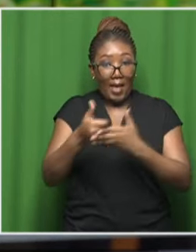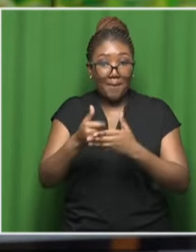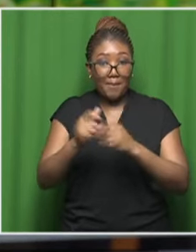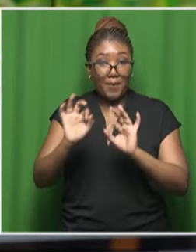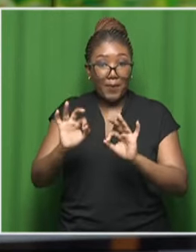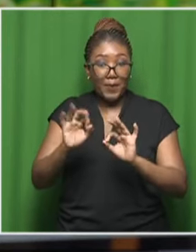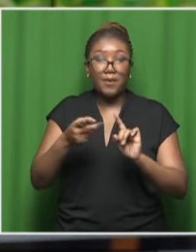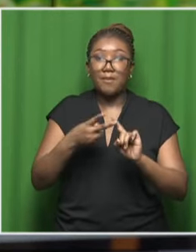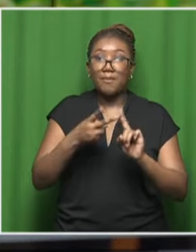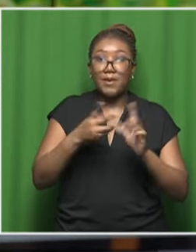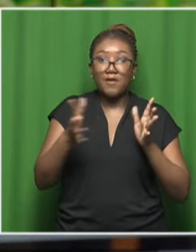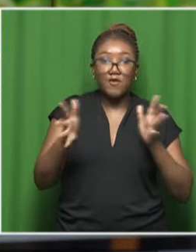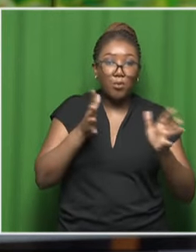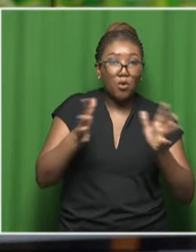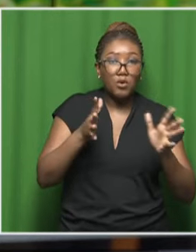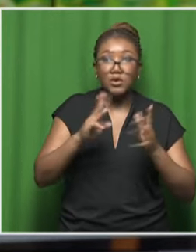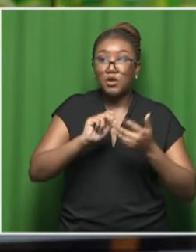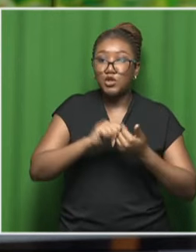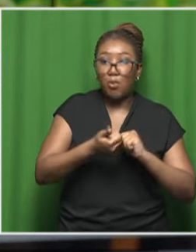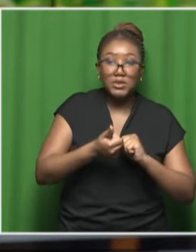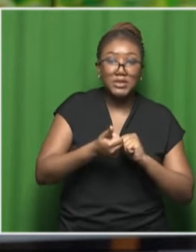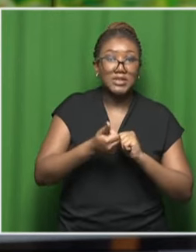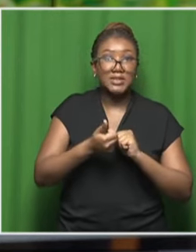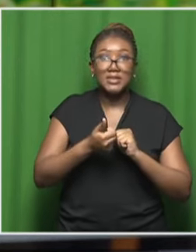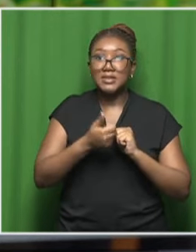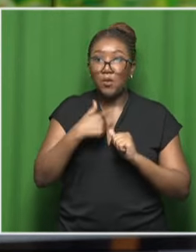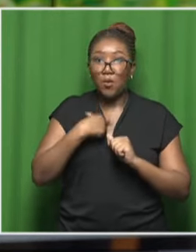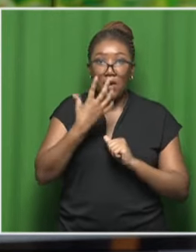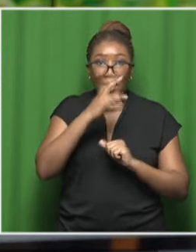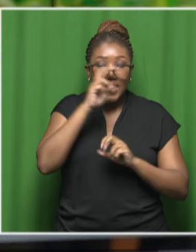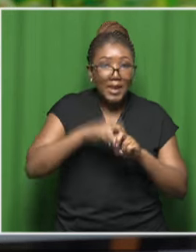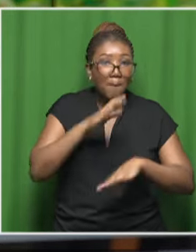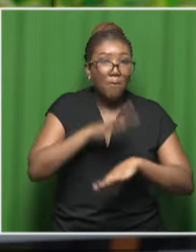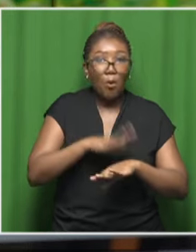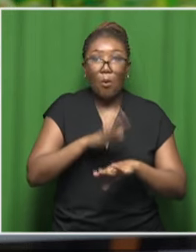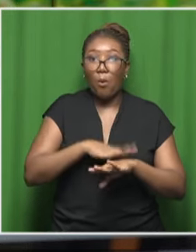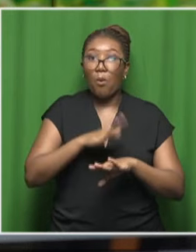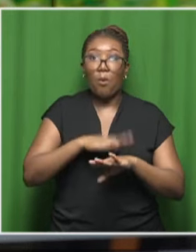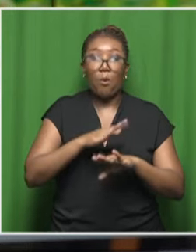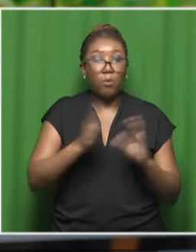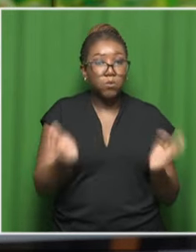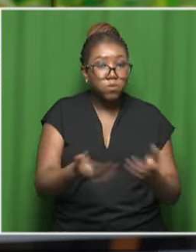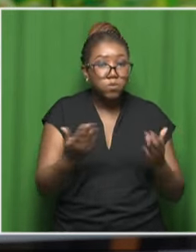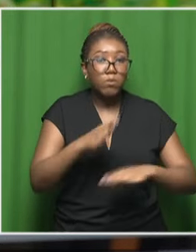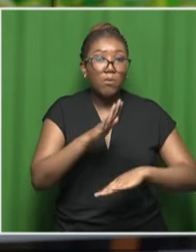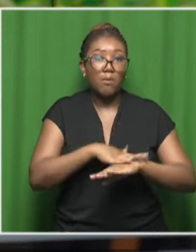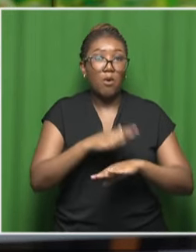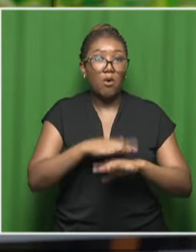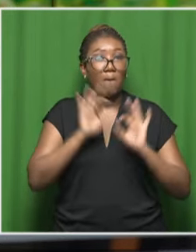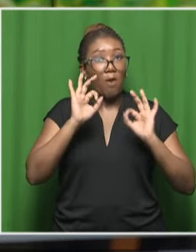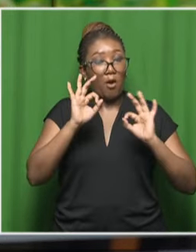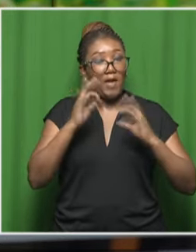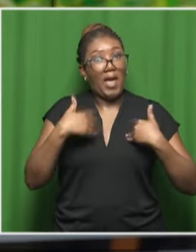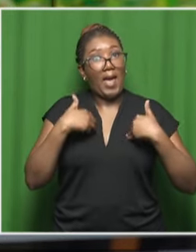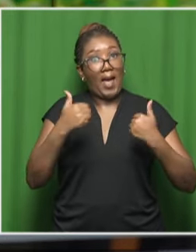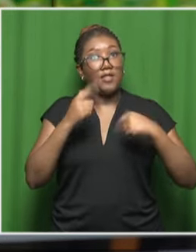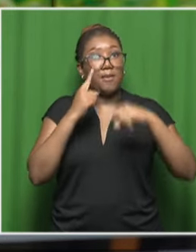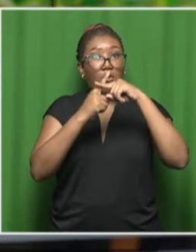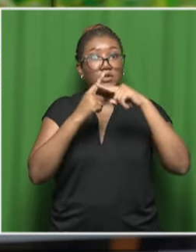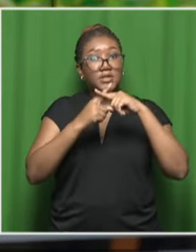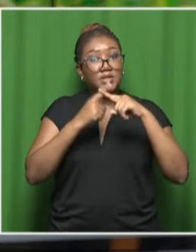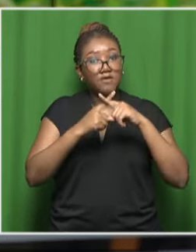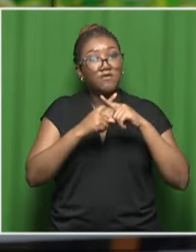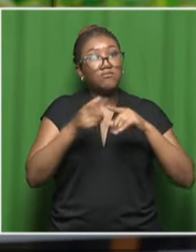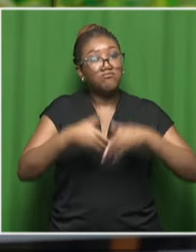fraternity, particularly football, there are those gaps, and we've got to try to fill them and do it in a healthy manner and